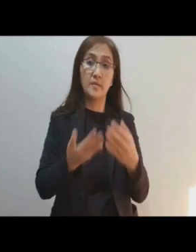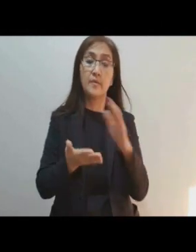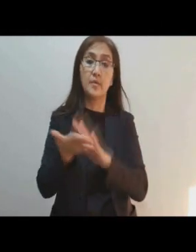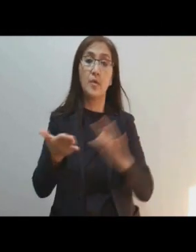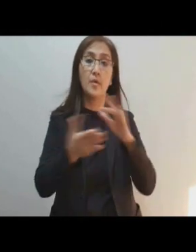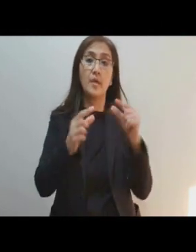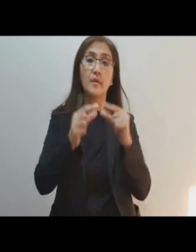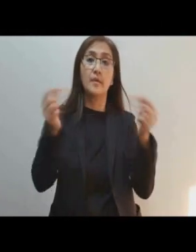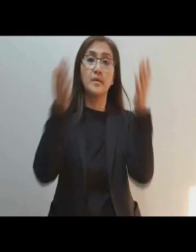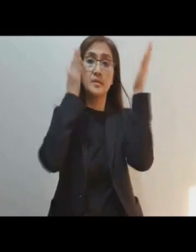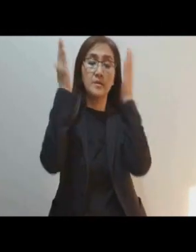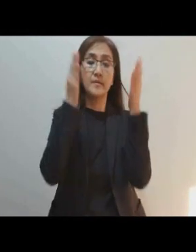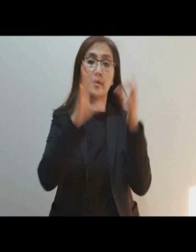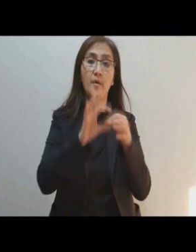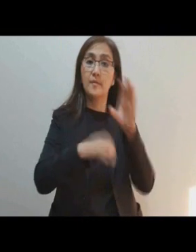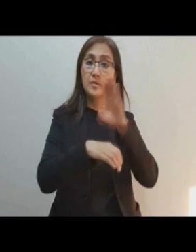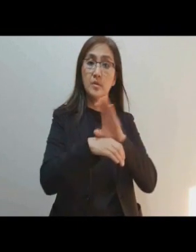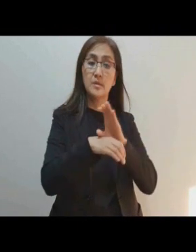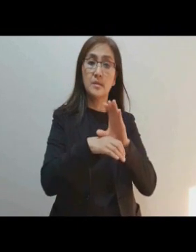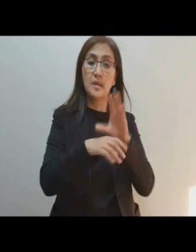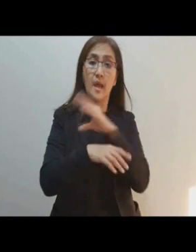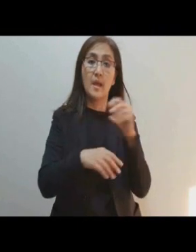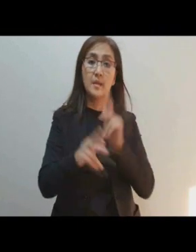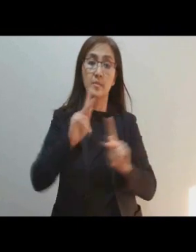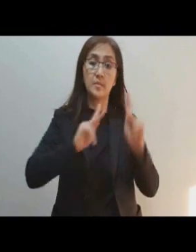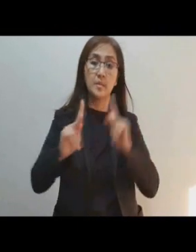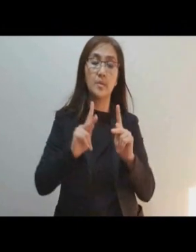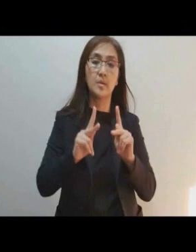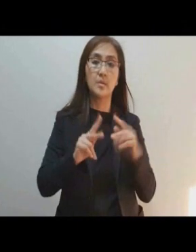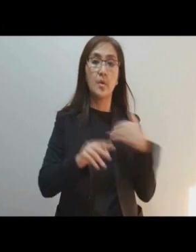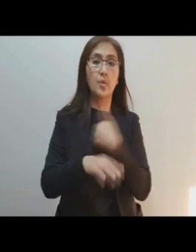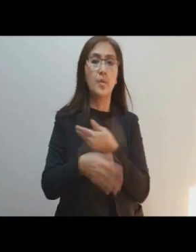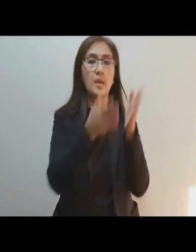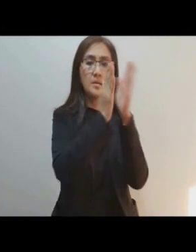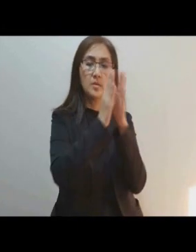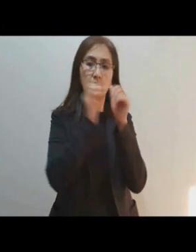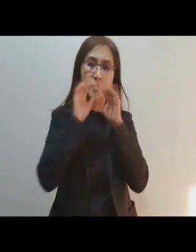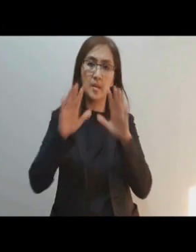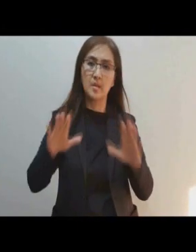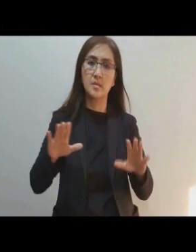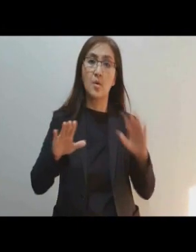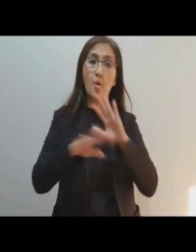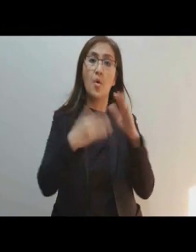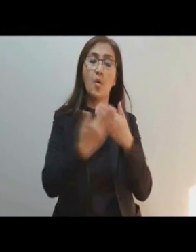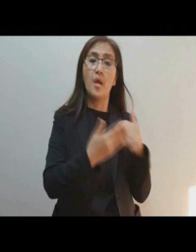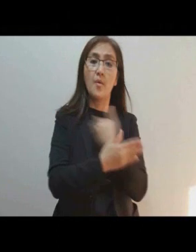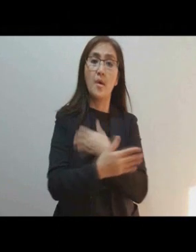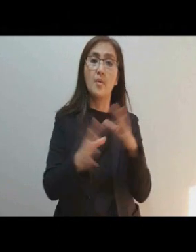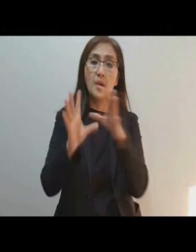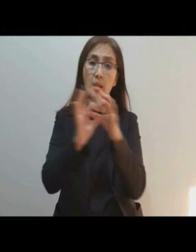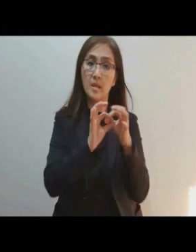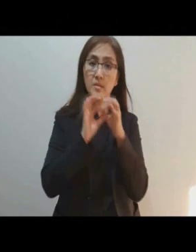for your glory And for the greater service of the Church and of humanity And we ask you to bless all our relationships